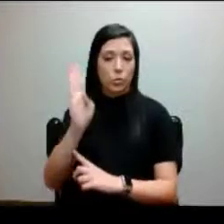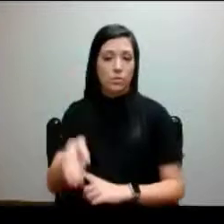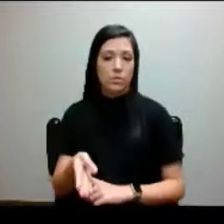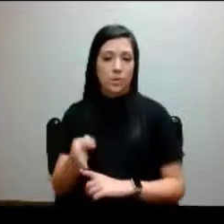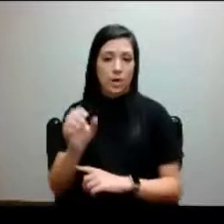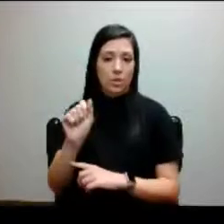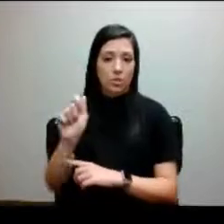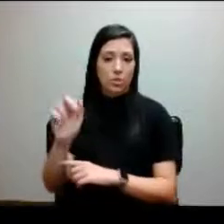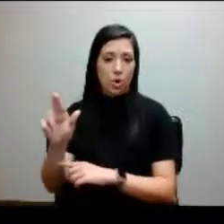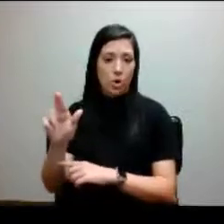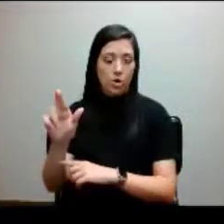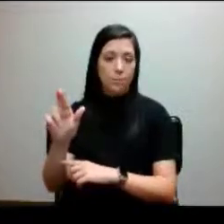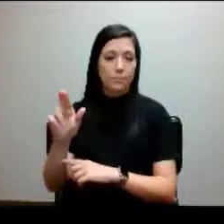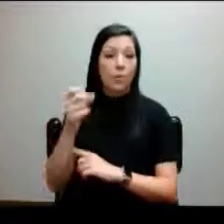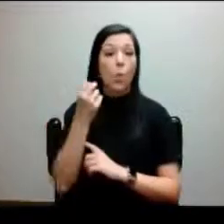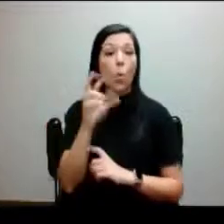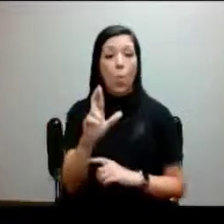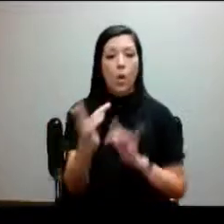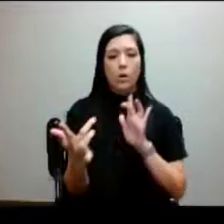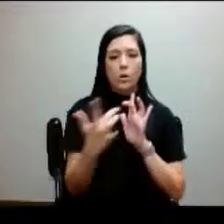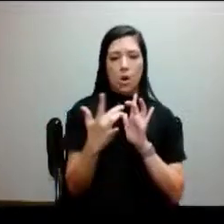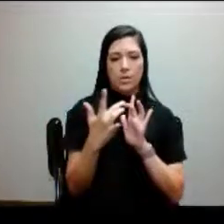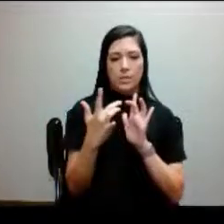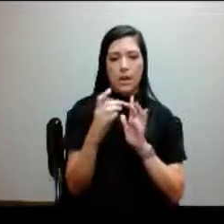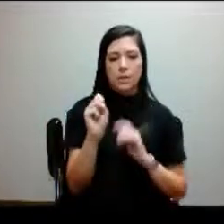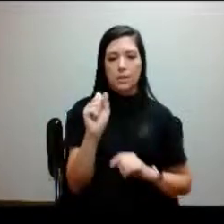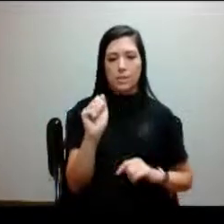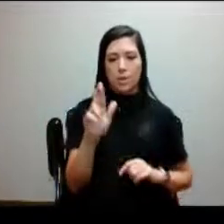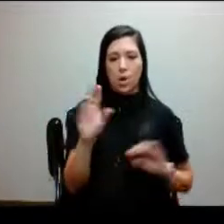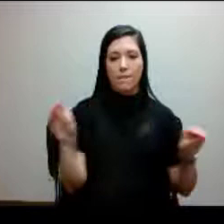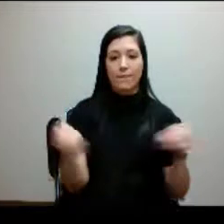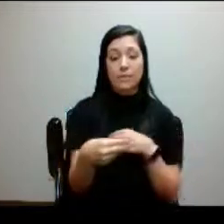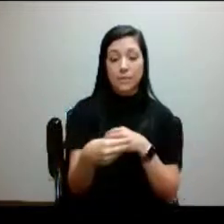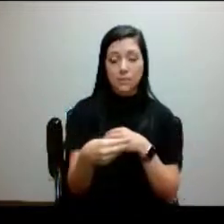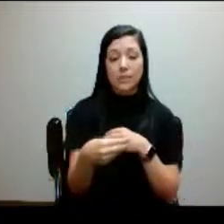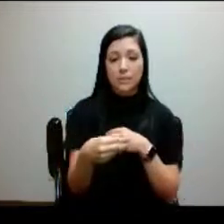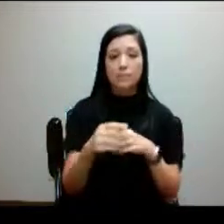.sar or contact the SAR office.